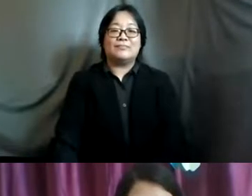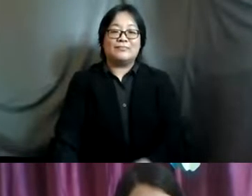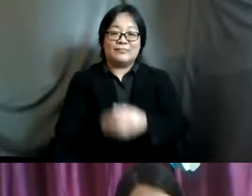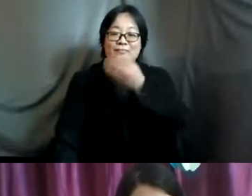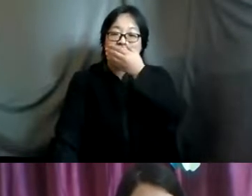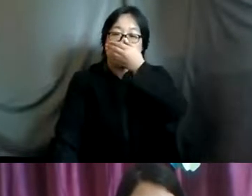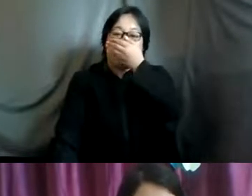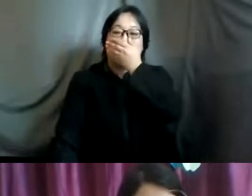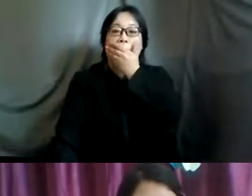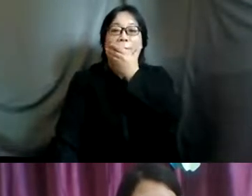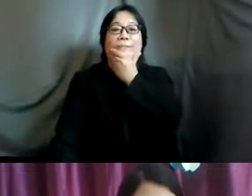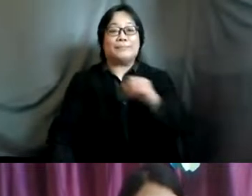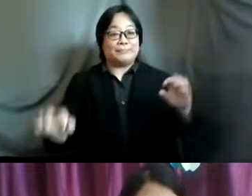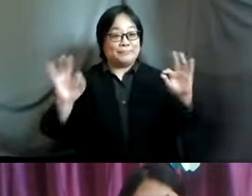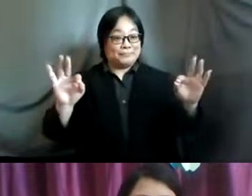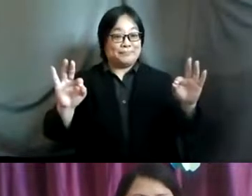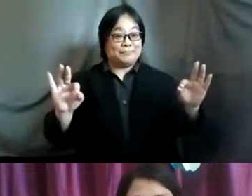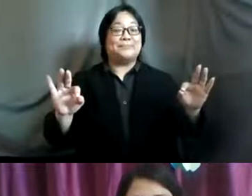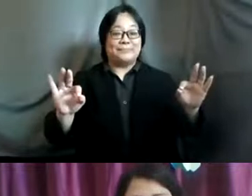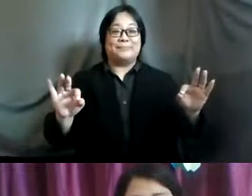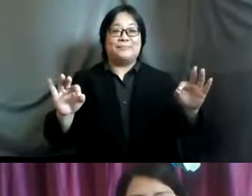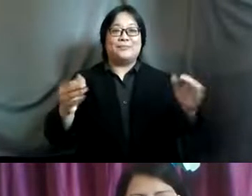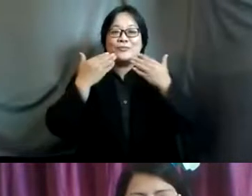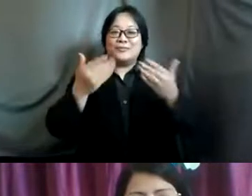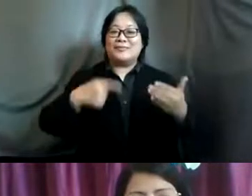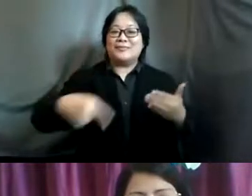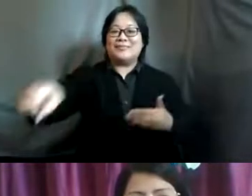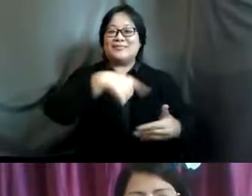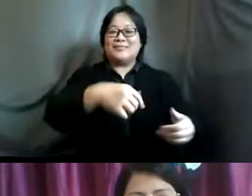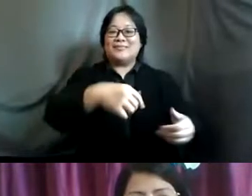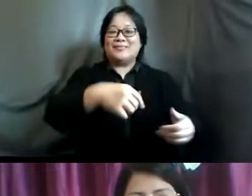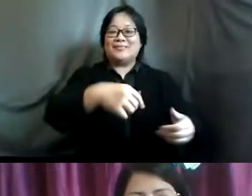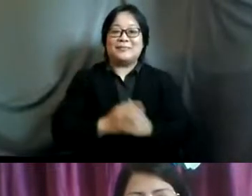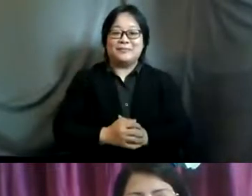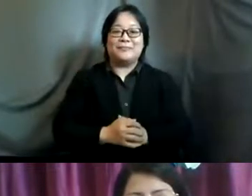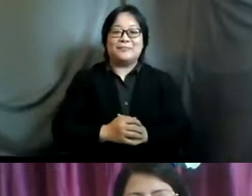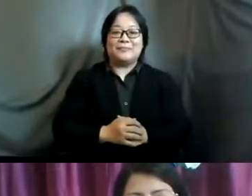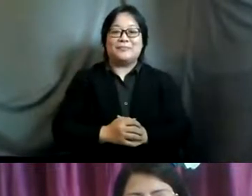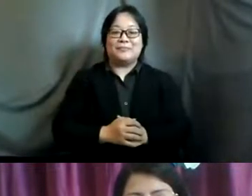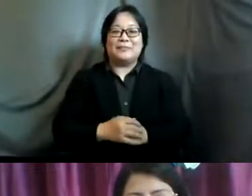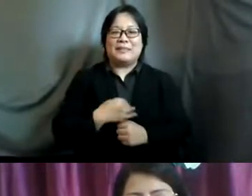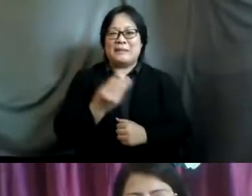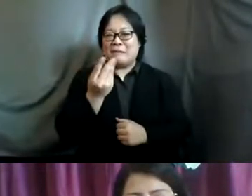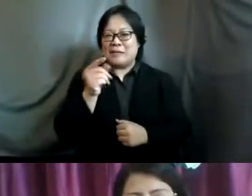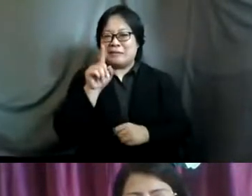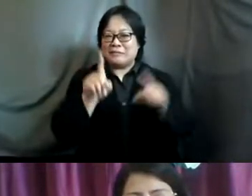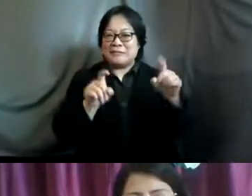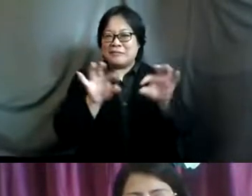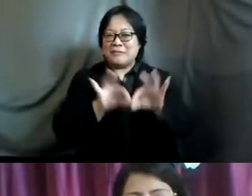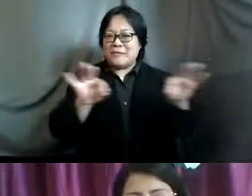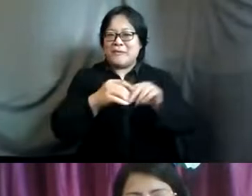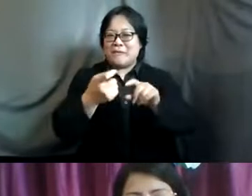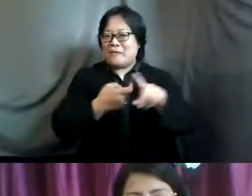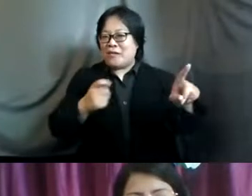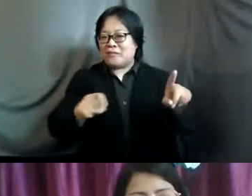all right everyone uh wonderful to have you with us here again um let's begin by addressing a couple of the audience questions uh from the attendees which